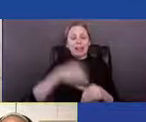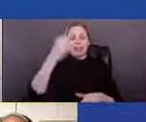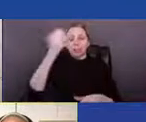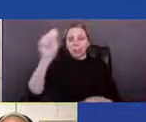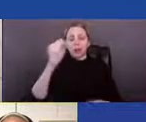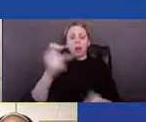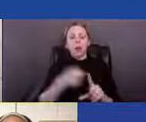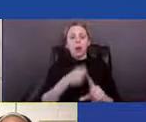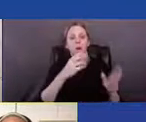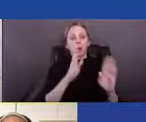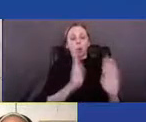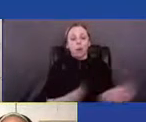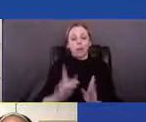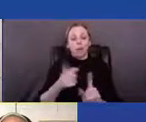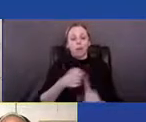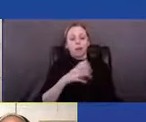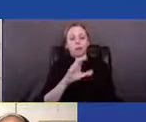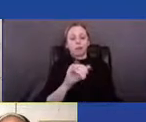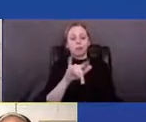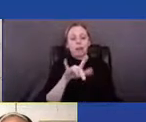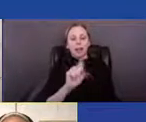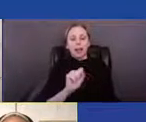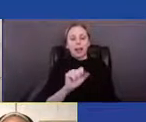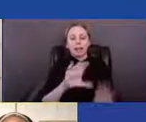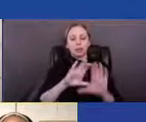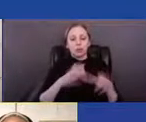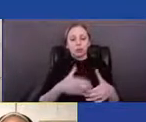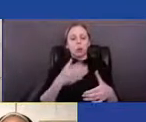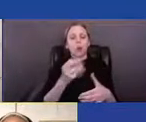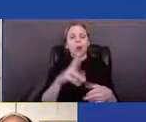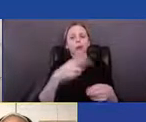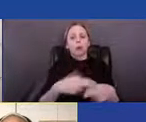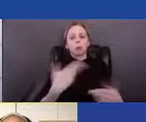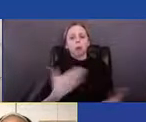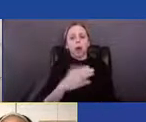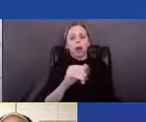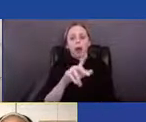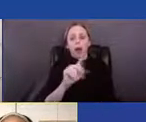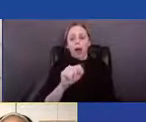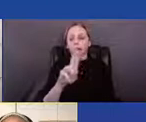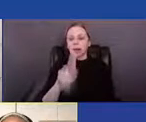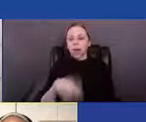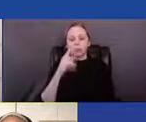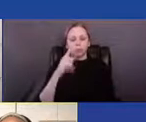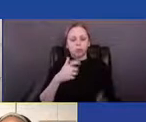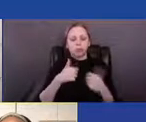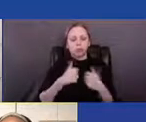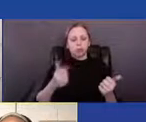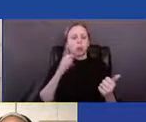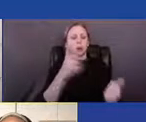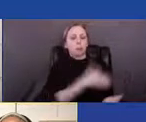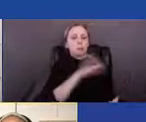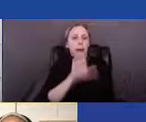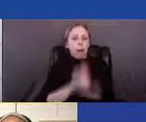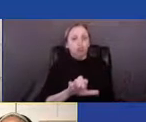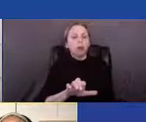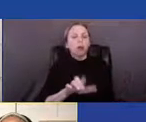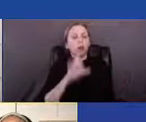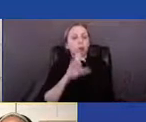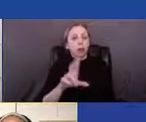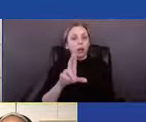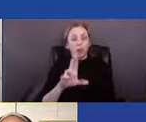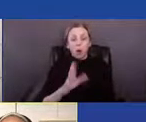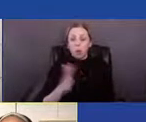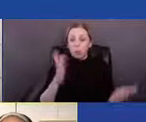the AIDS coalition to unleash power or act up. By early 1987, the US death toll